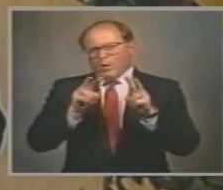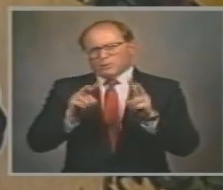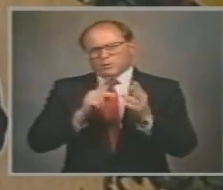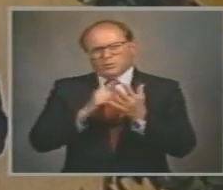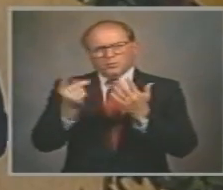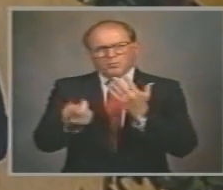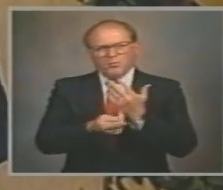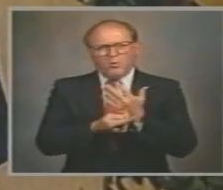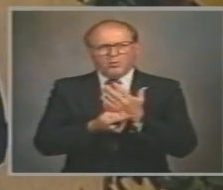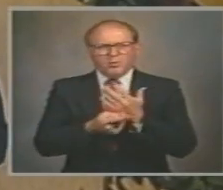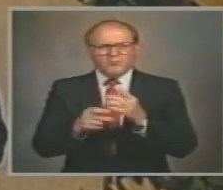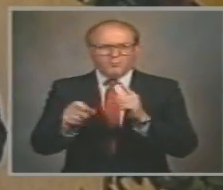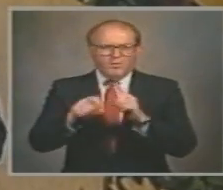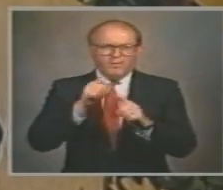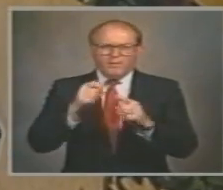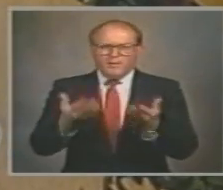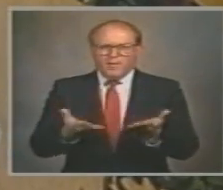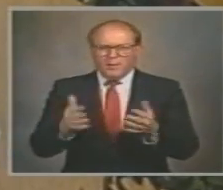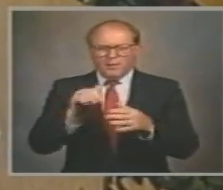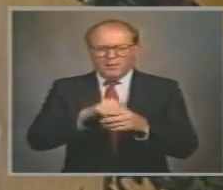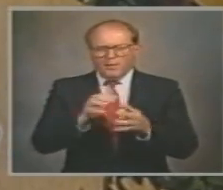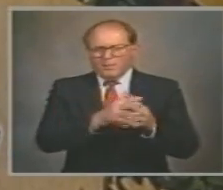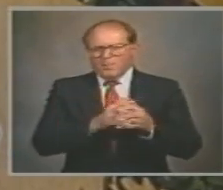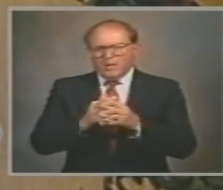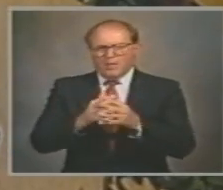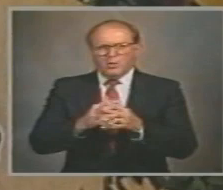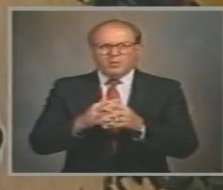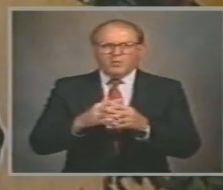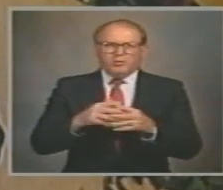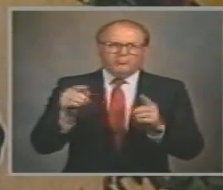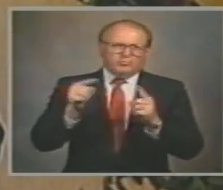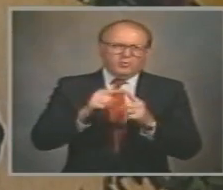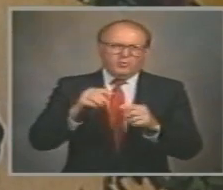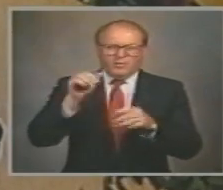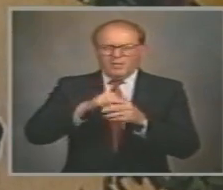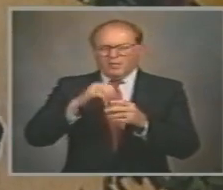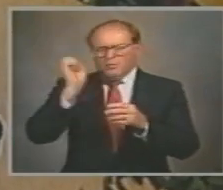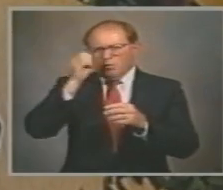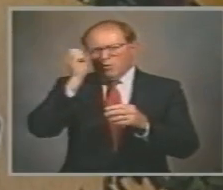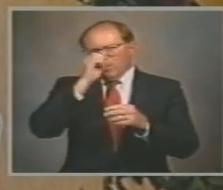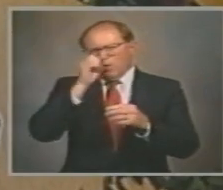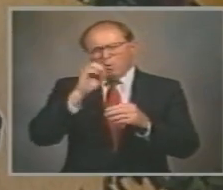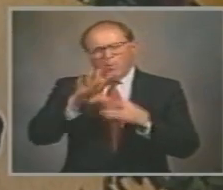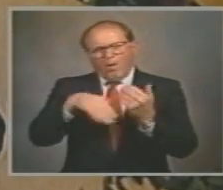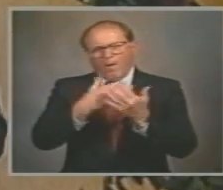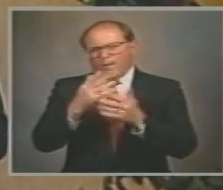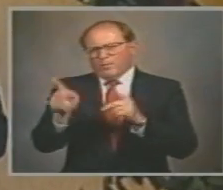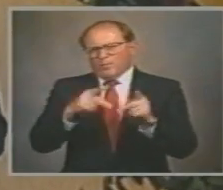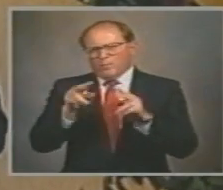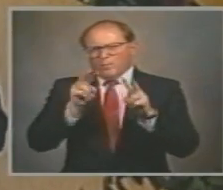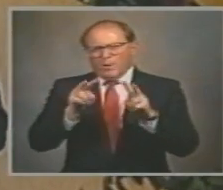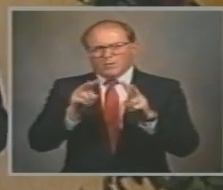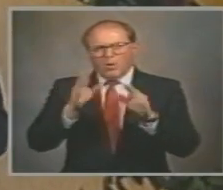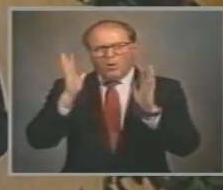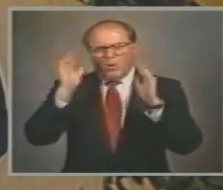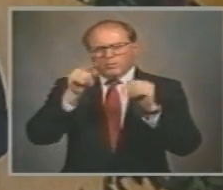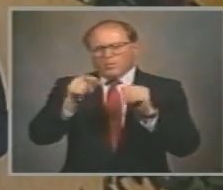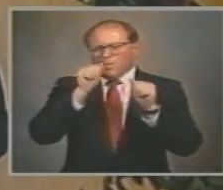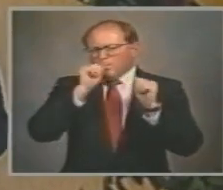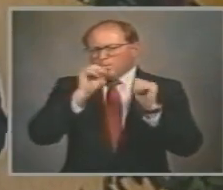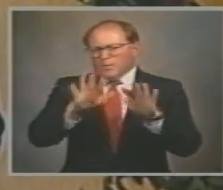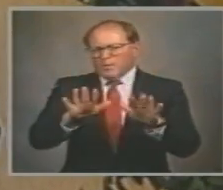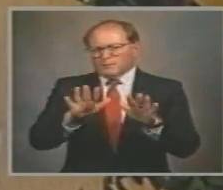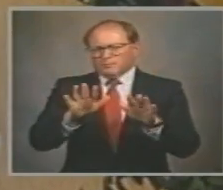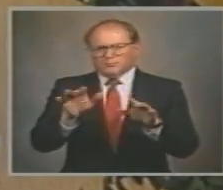Israel, even in Africa who are seeing these programs and hearing these messages every week. I pray you will be blessed as well as the others.